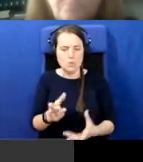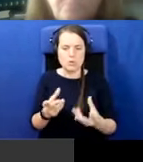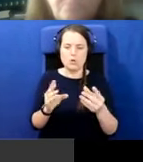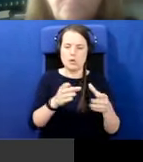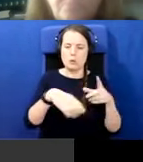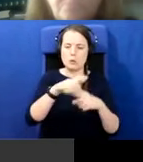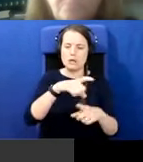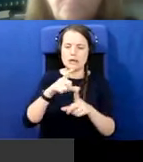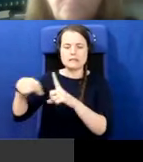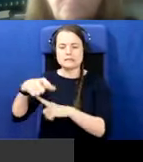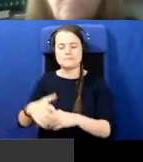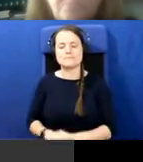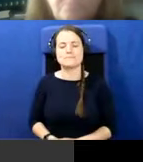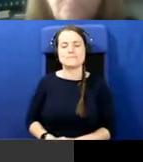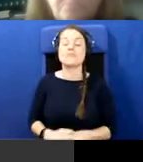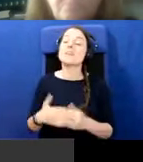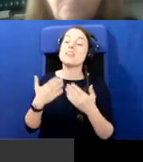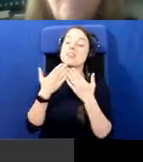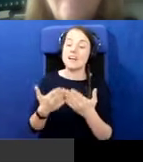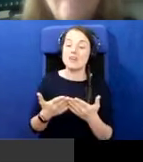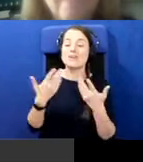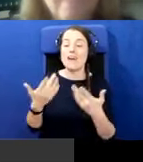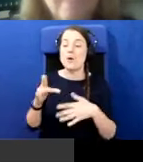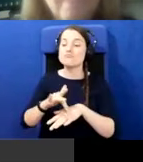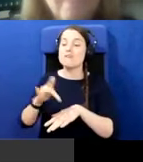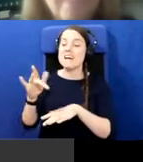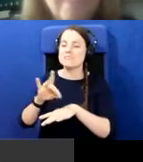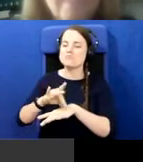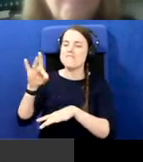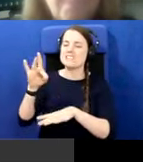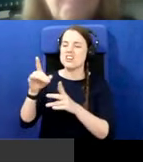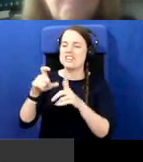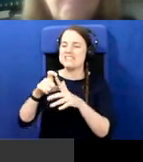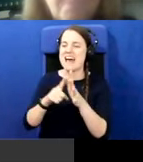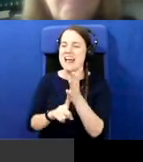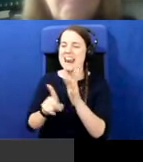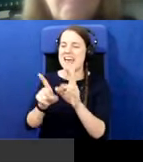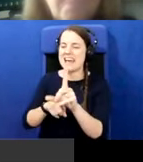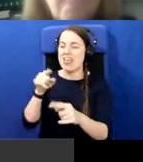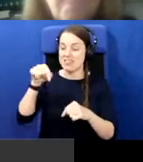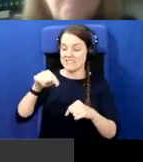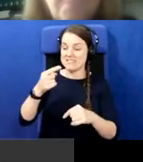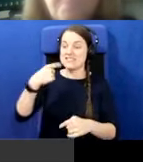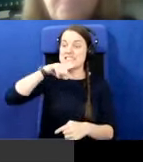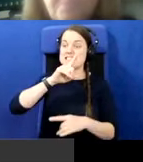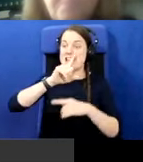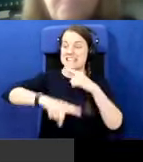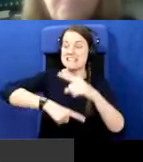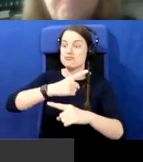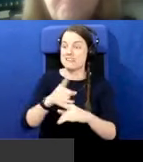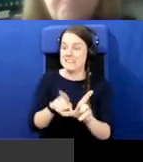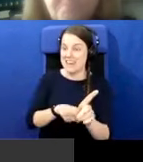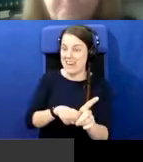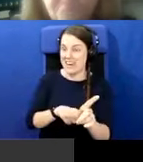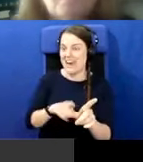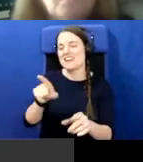Thanks. Thank you. Um, Professor Daly, we'll come to you next. What about this centenary year? How do you think we should, and obviously you're on the t-shirts